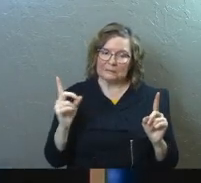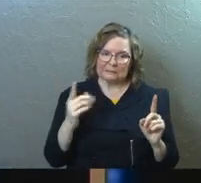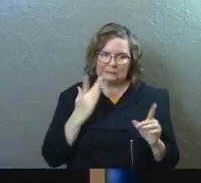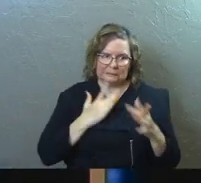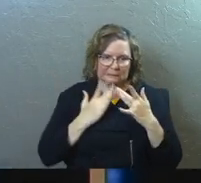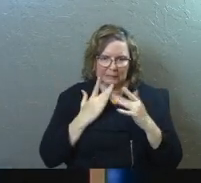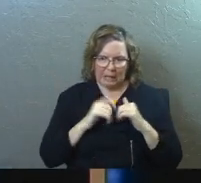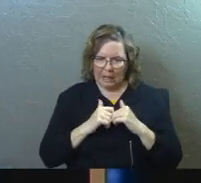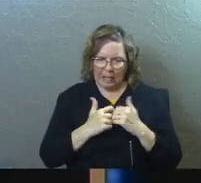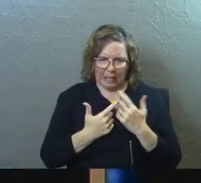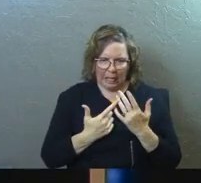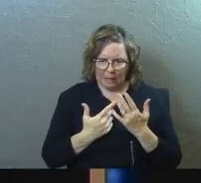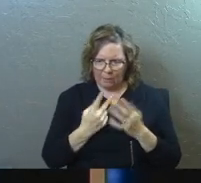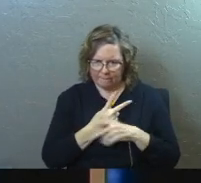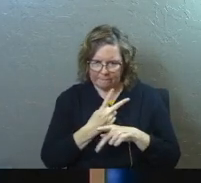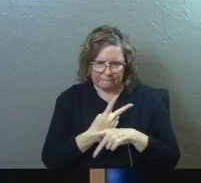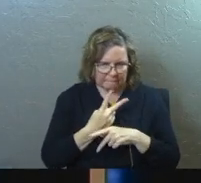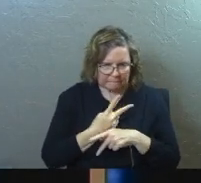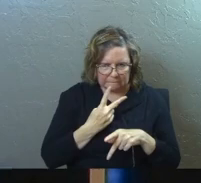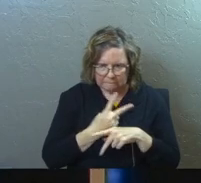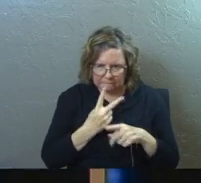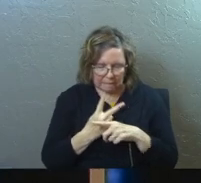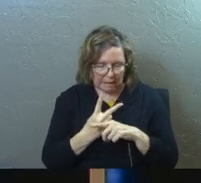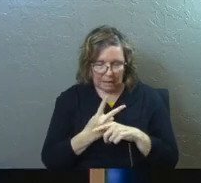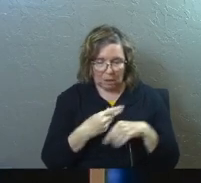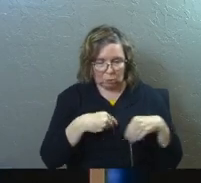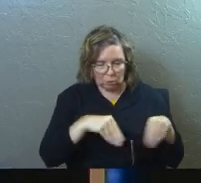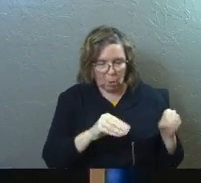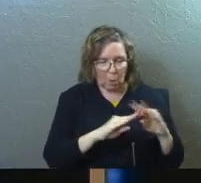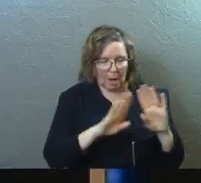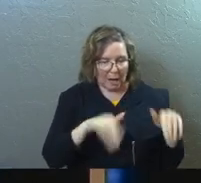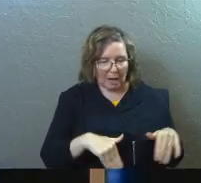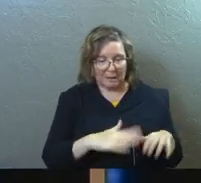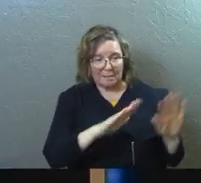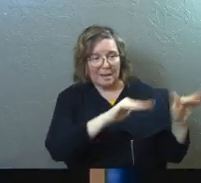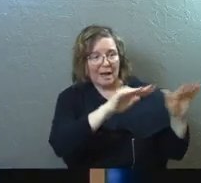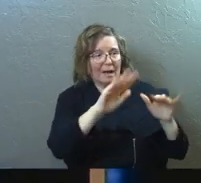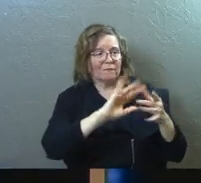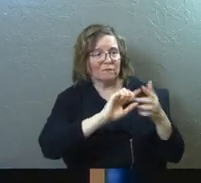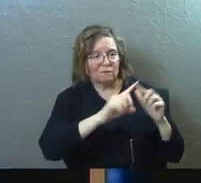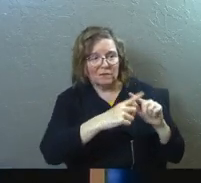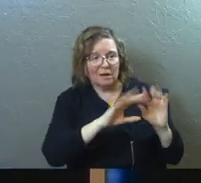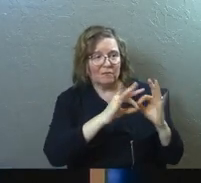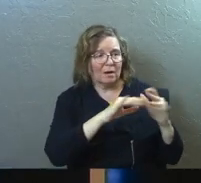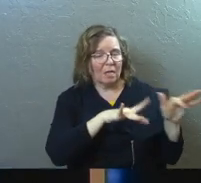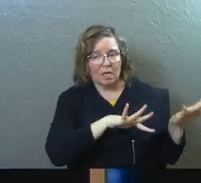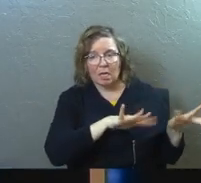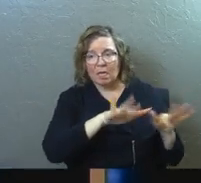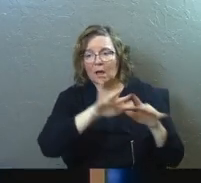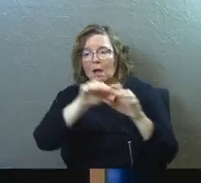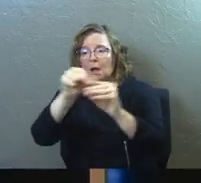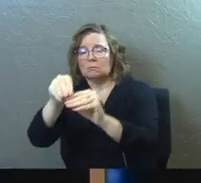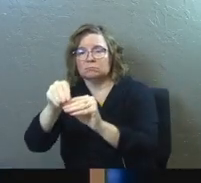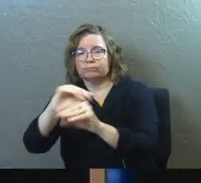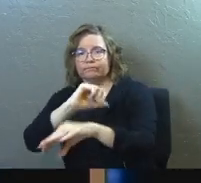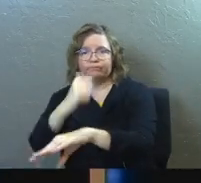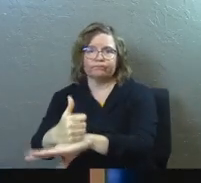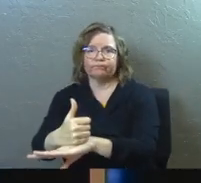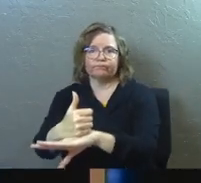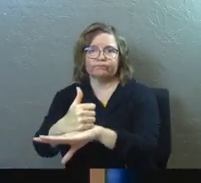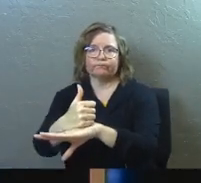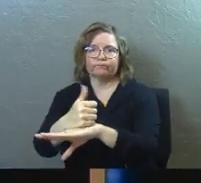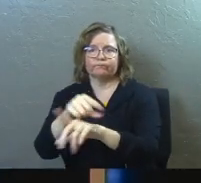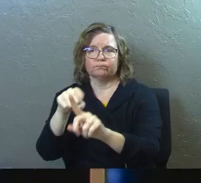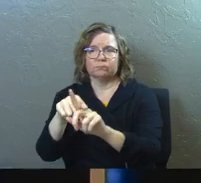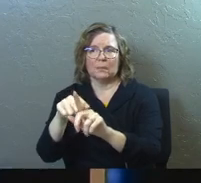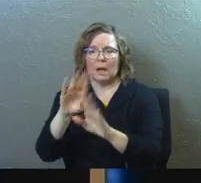Somehow. We scraped it all together. And we sold a house. And we said goodbye to everybody. And we went someplace else. And we set